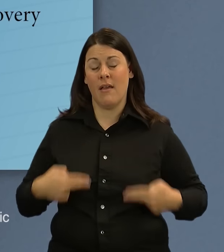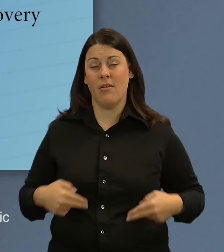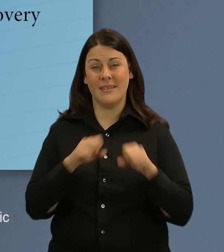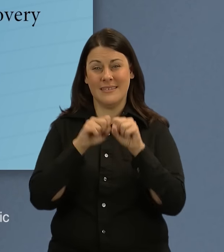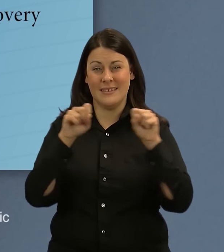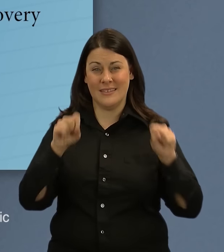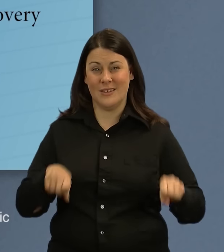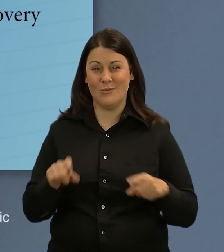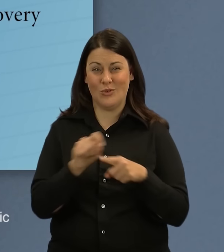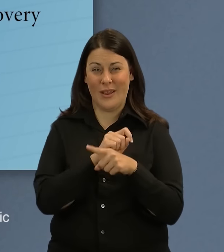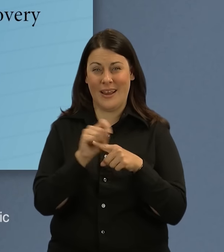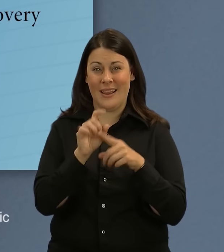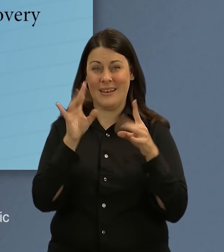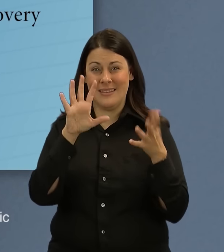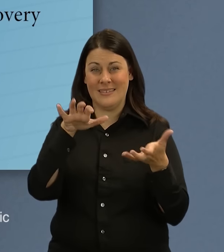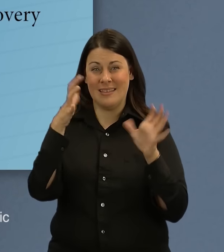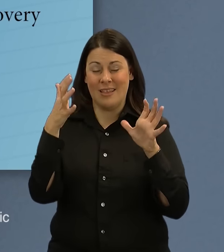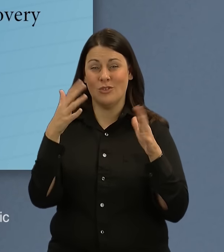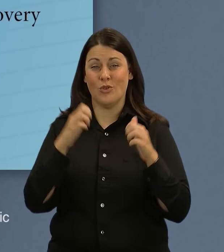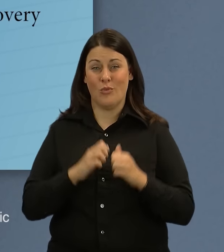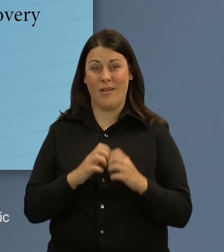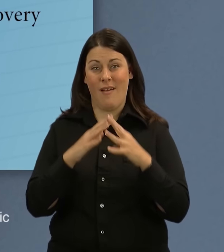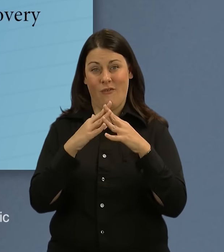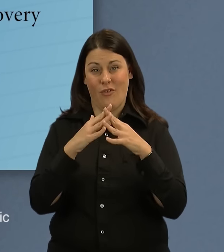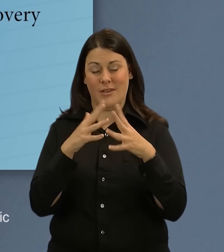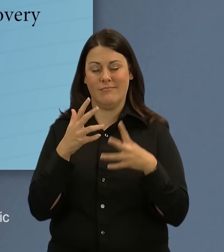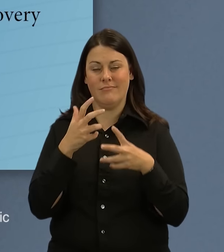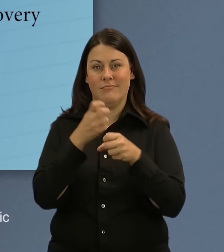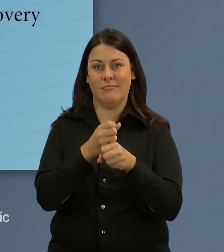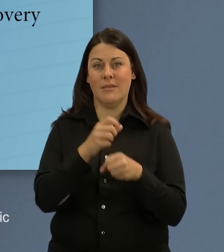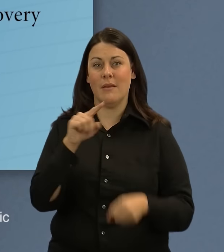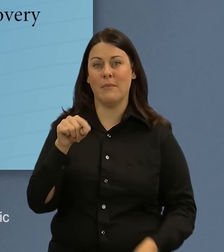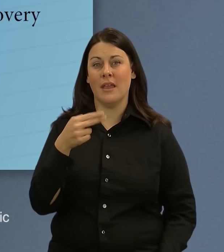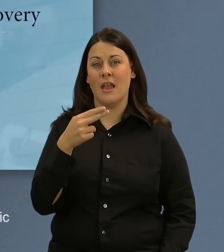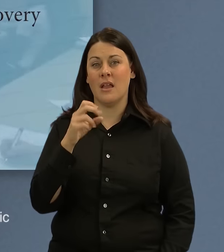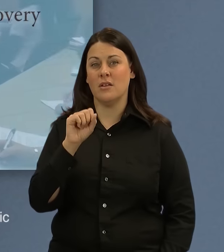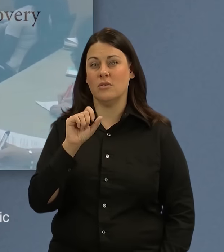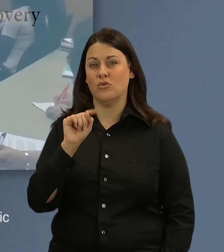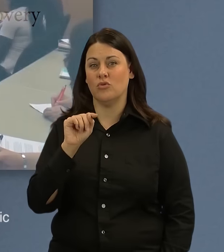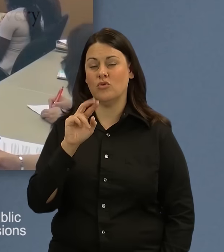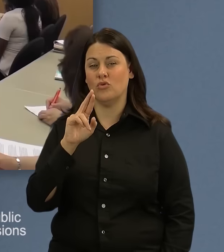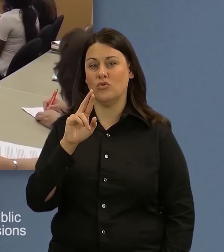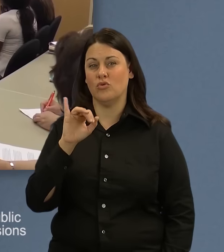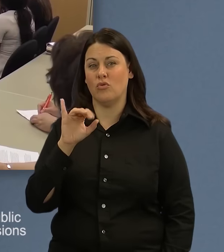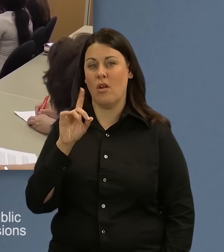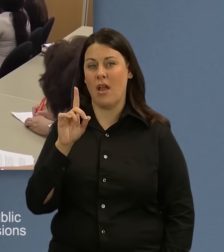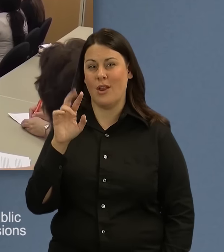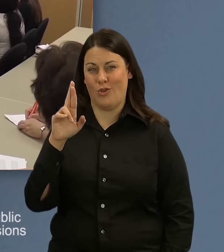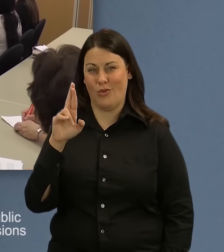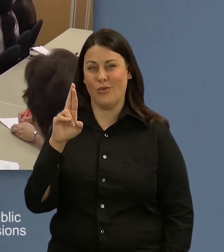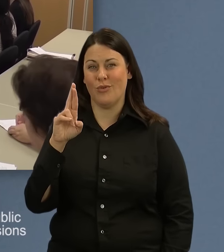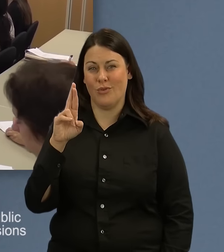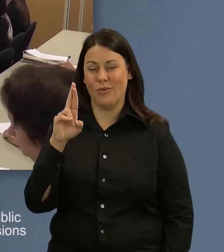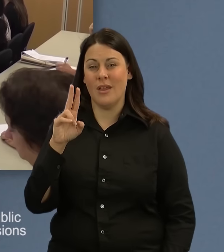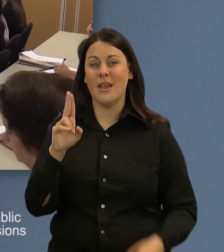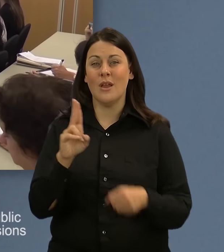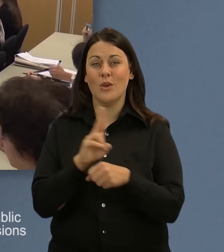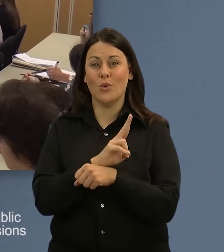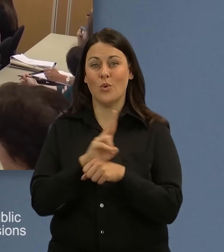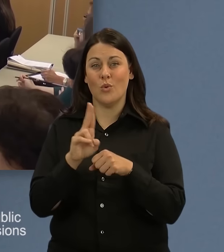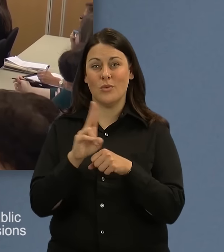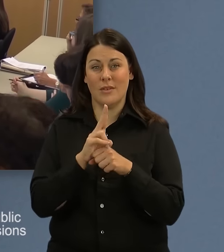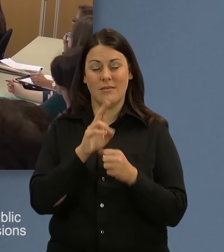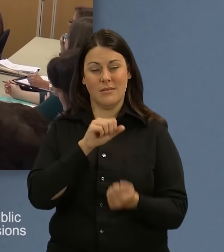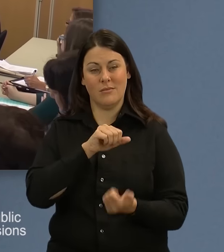and Disaster Recovery, or PH Strider for short. It uses a train-the-trainer